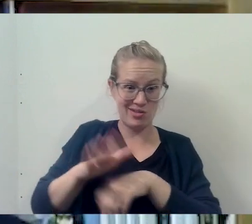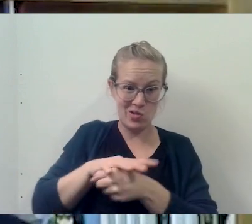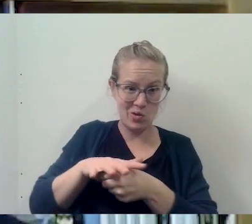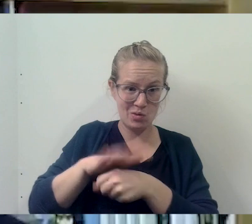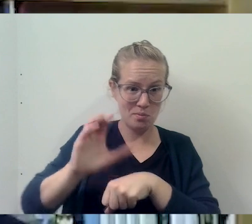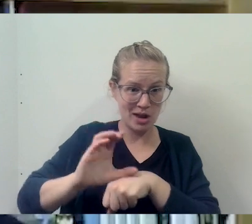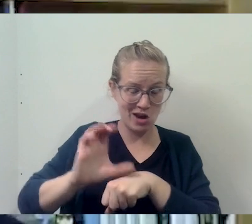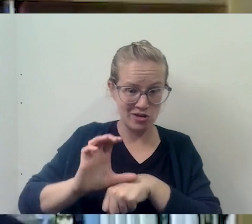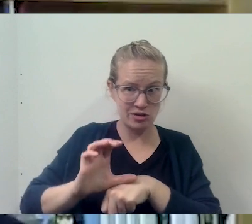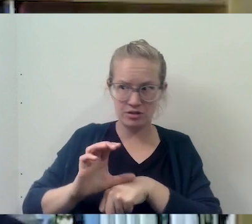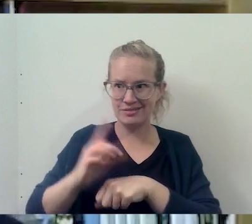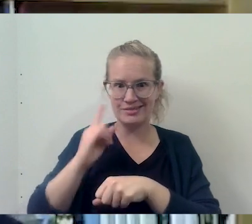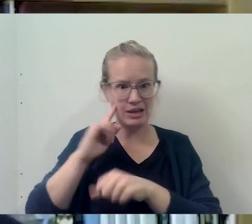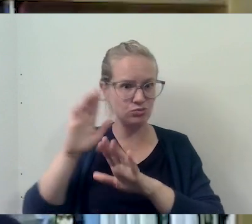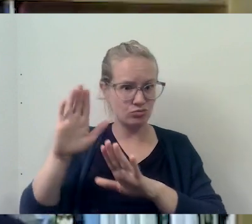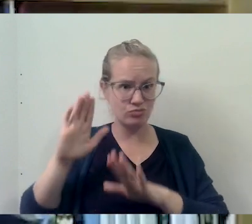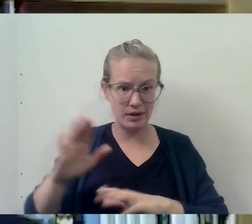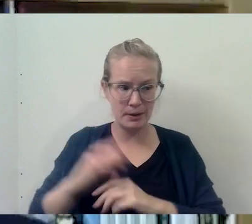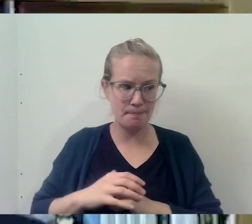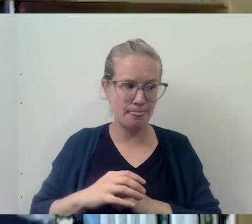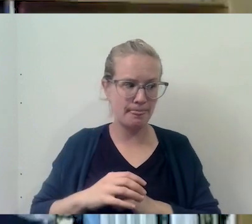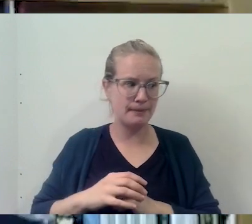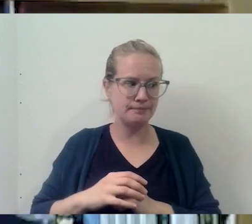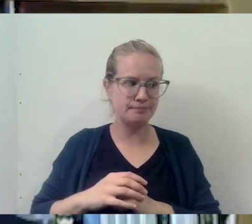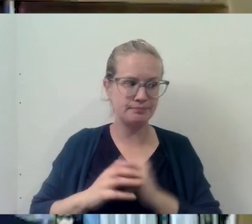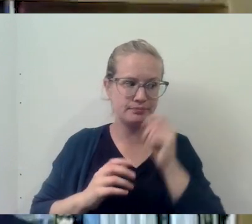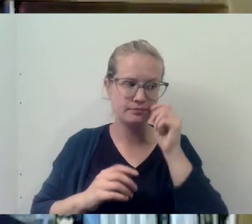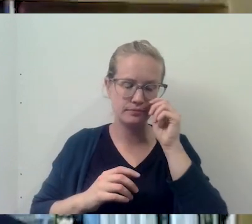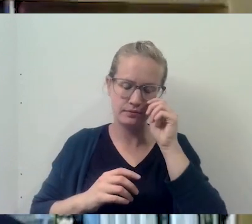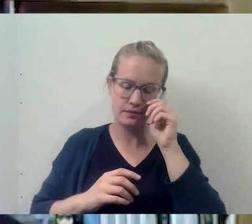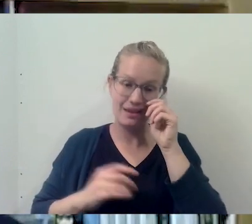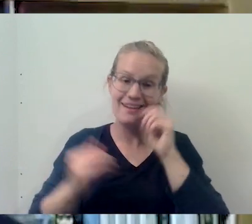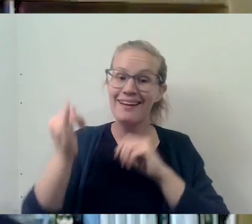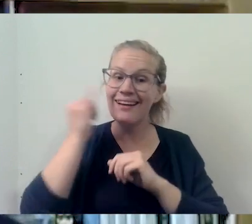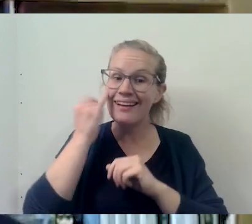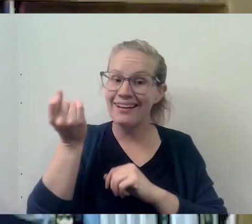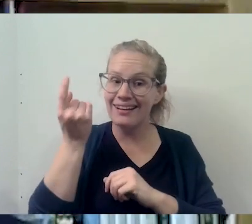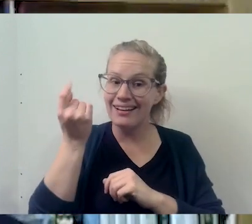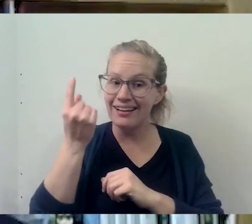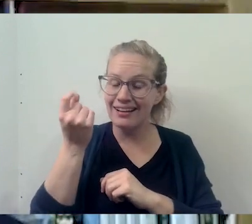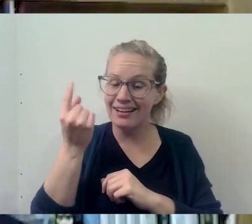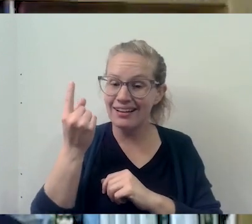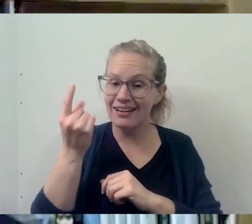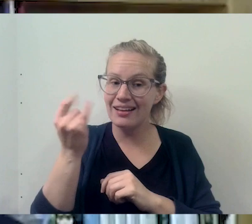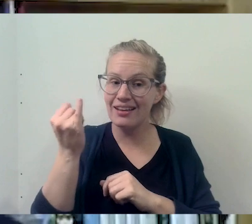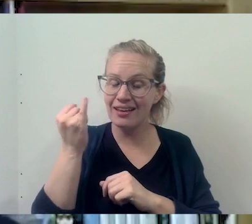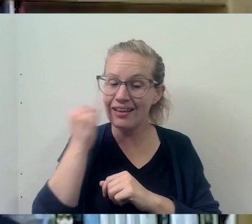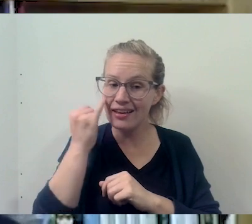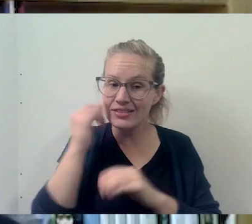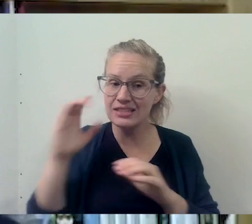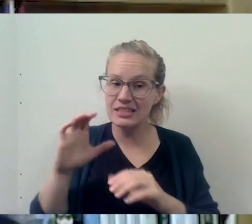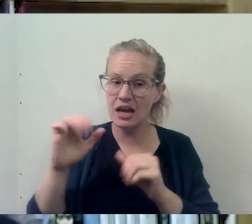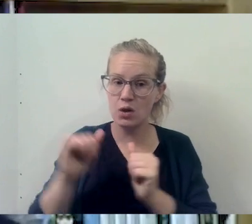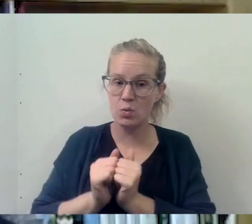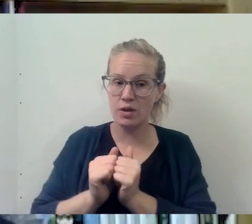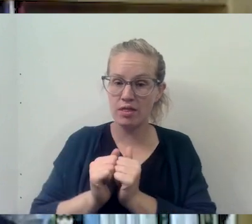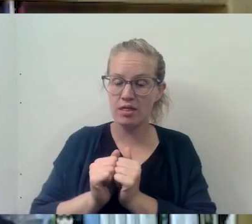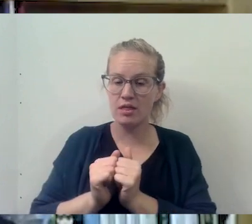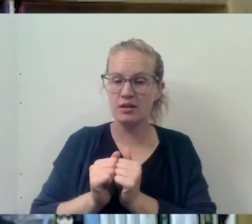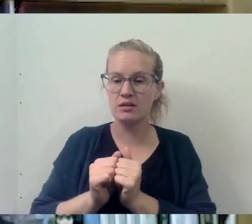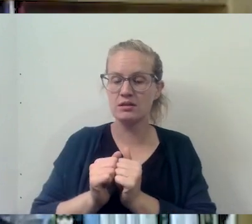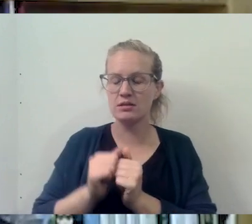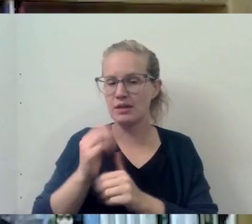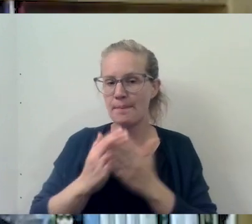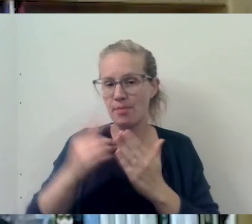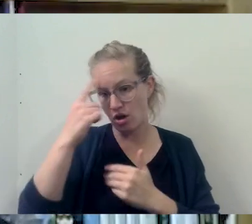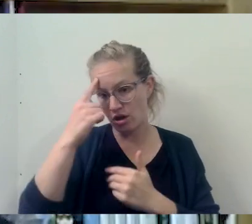local parish. It sounds, sounds terrific, uh, uh, as long as it's done, um, with certain, uh, thoughts in